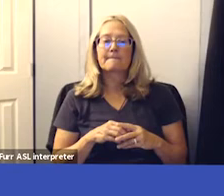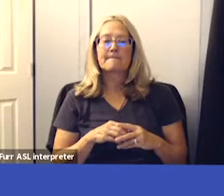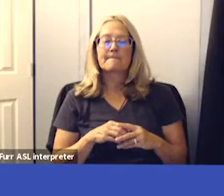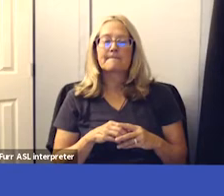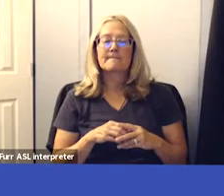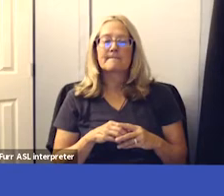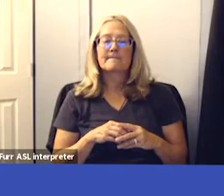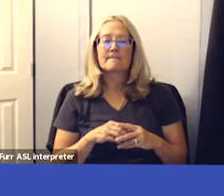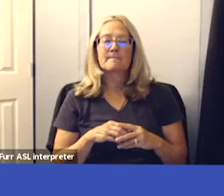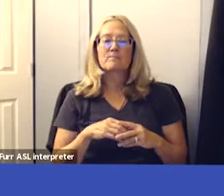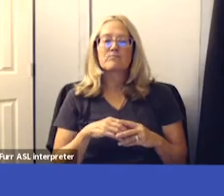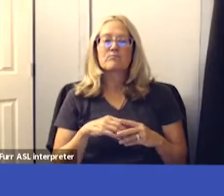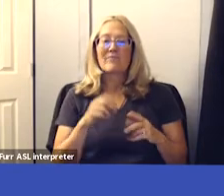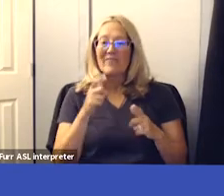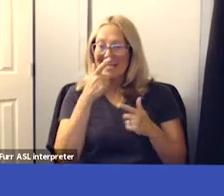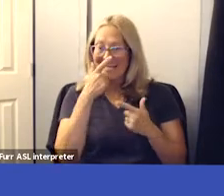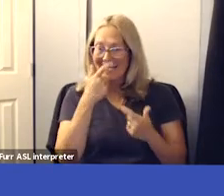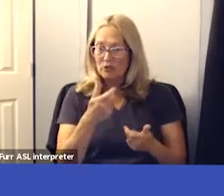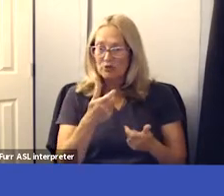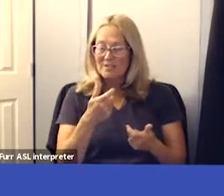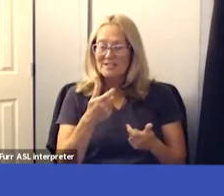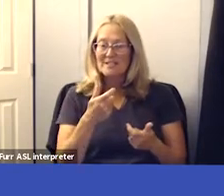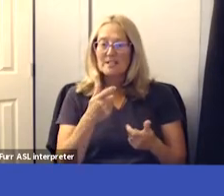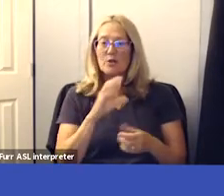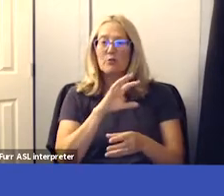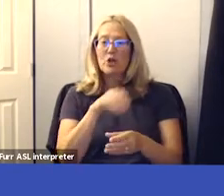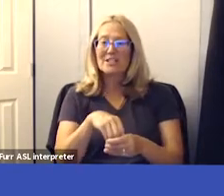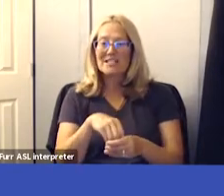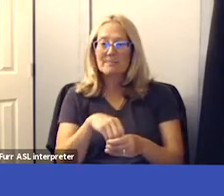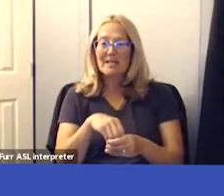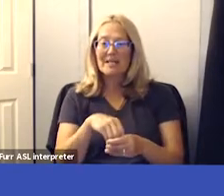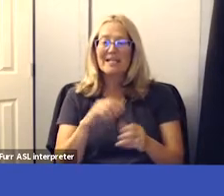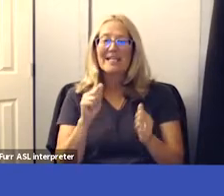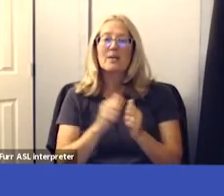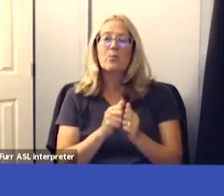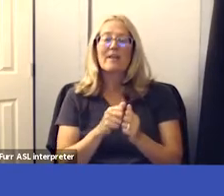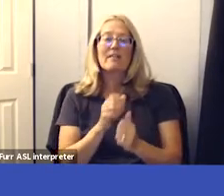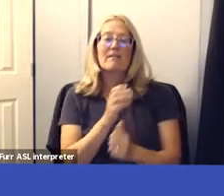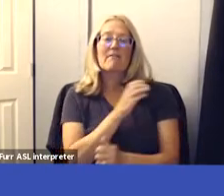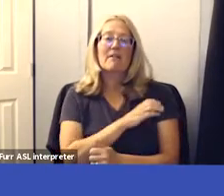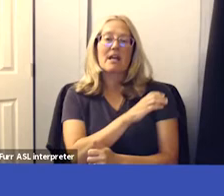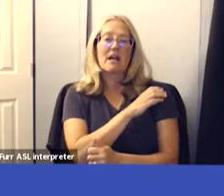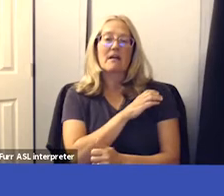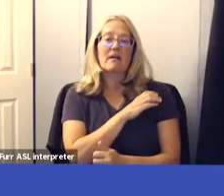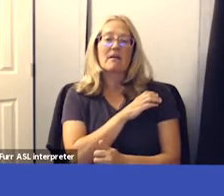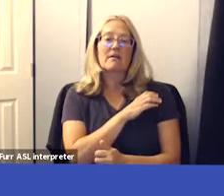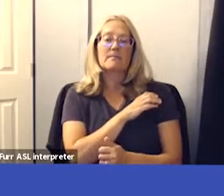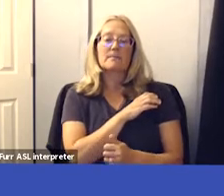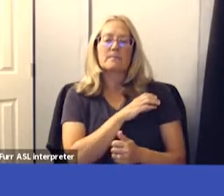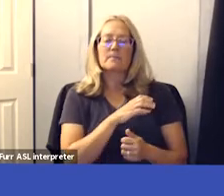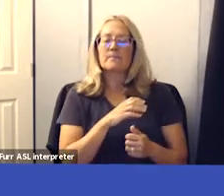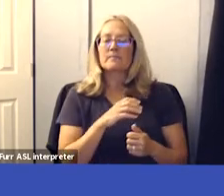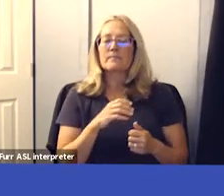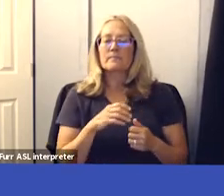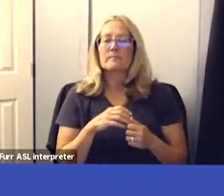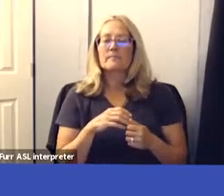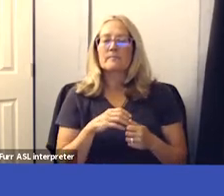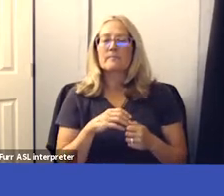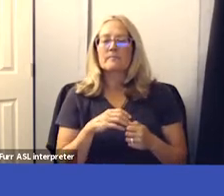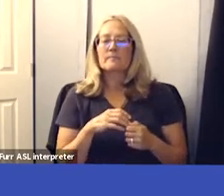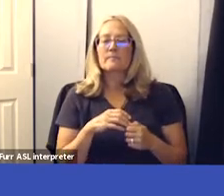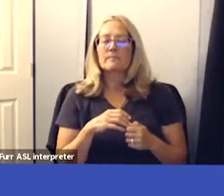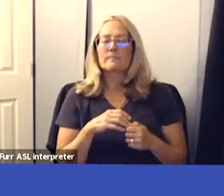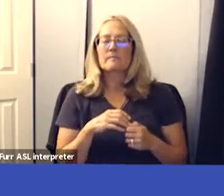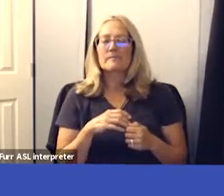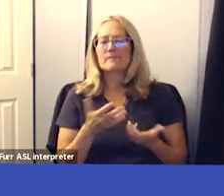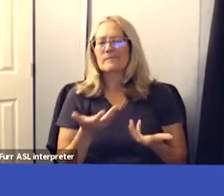interest in participating in the vaccination clinics um was not really